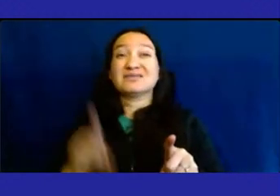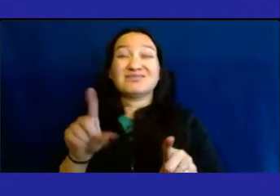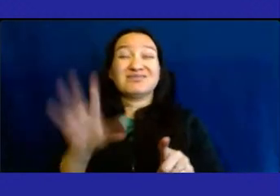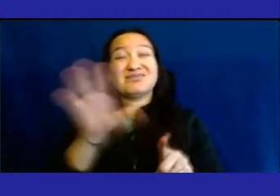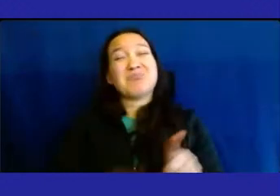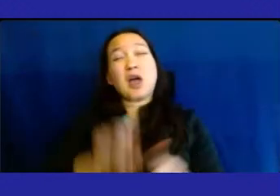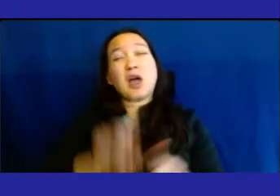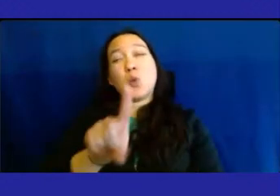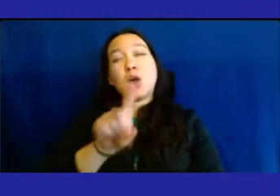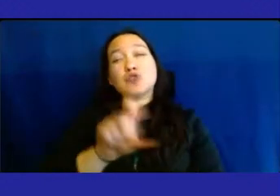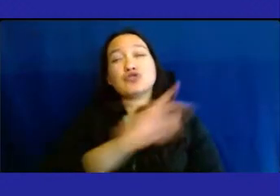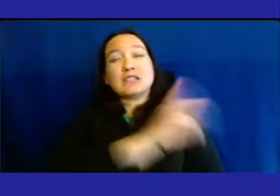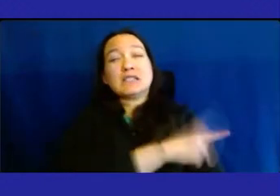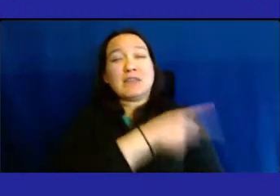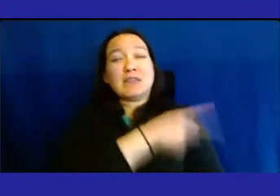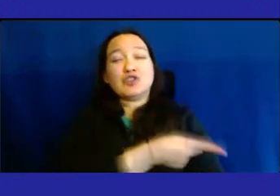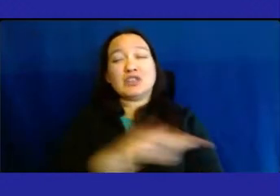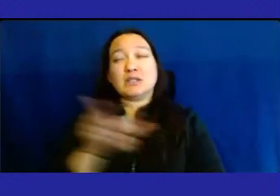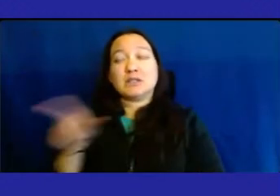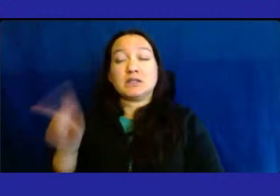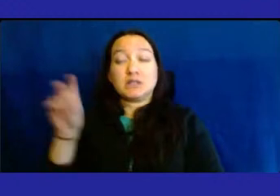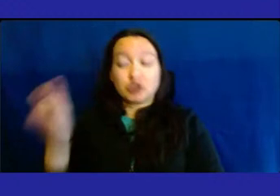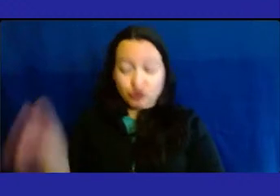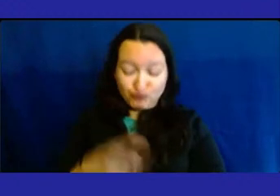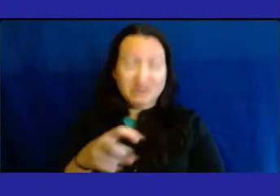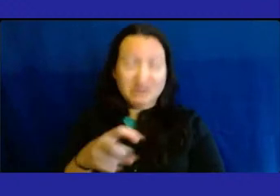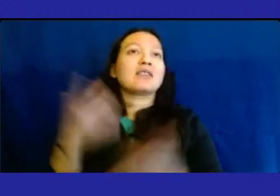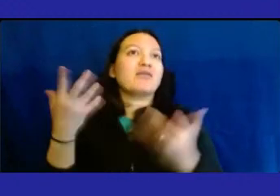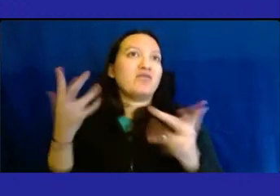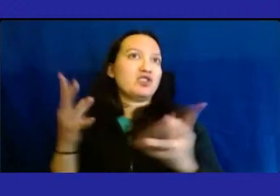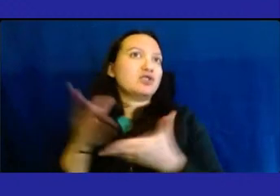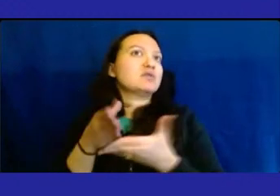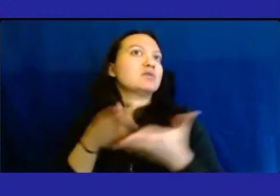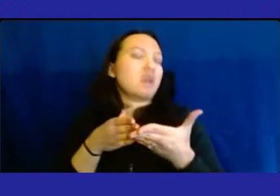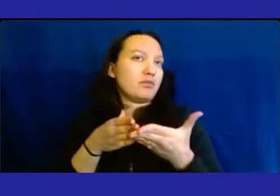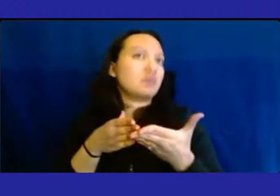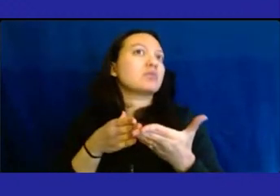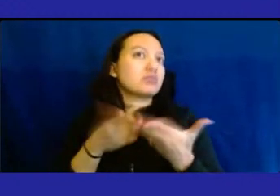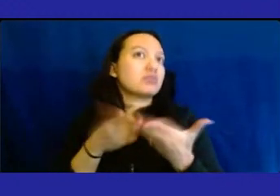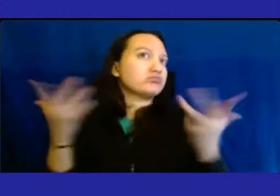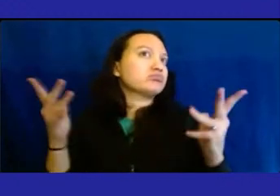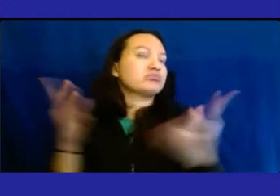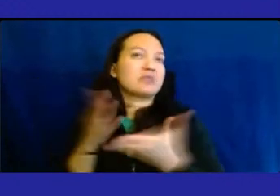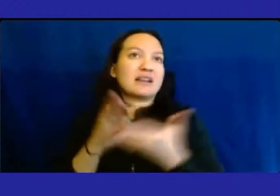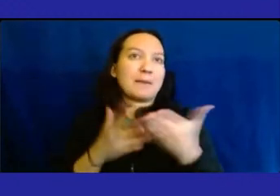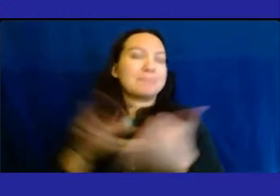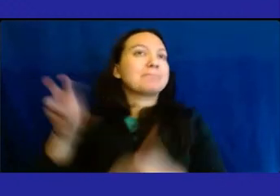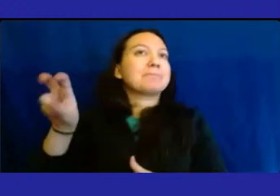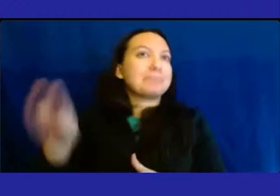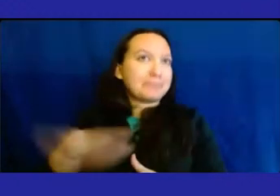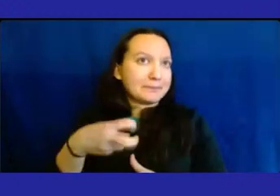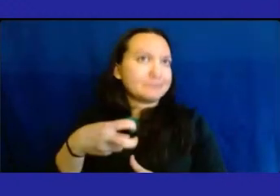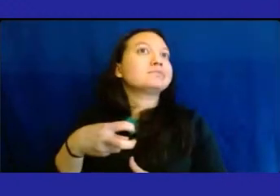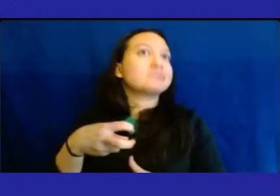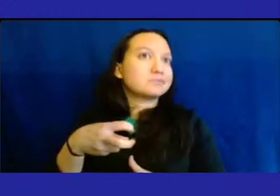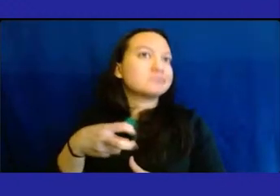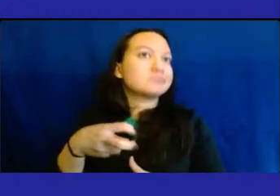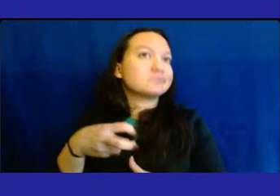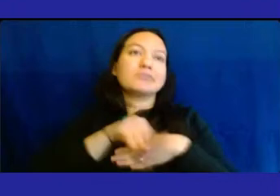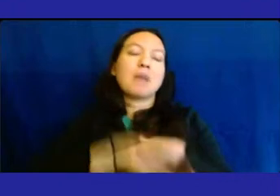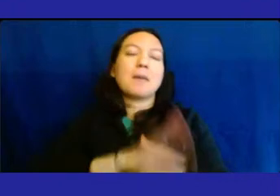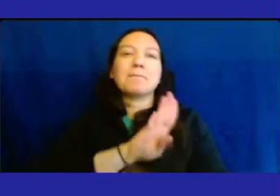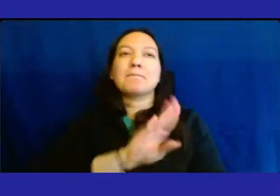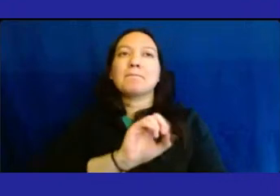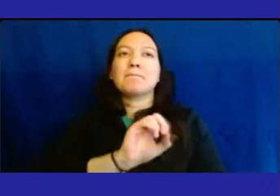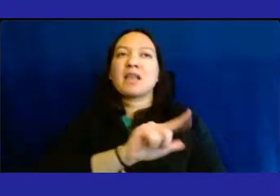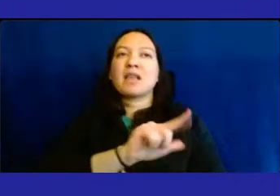patients there. We think there has already been some movement of patients that's affected Bellevue, and